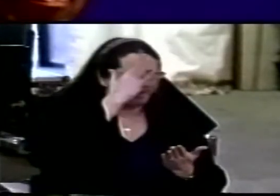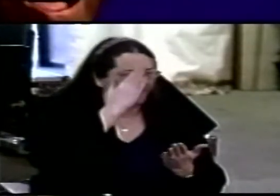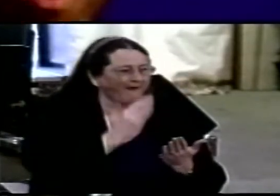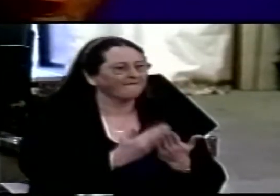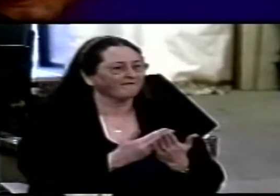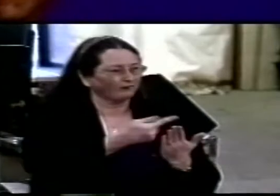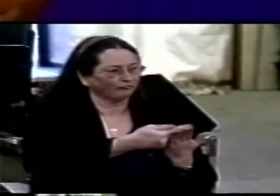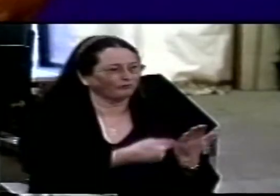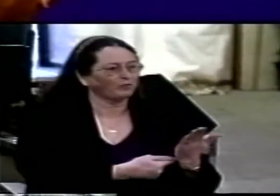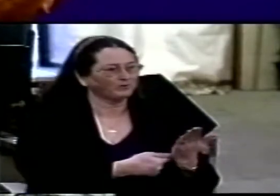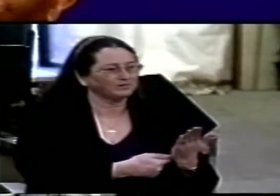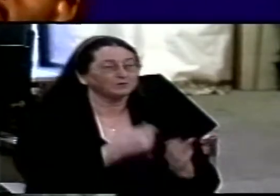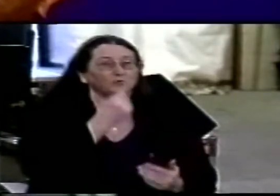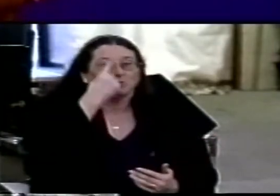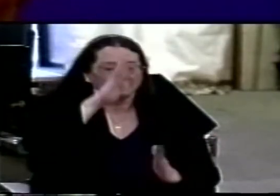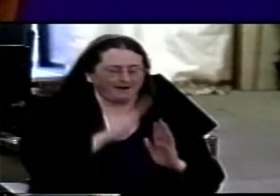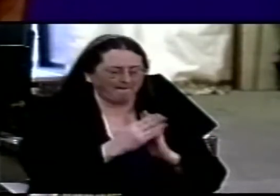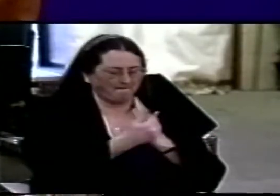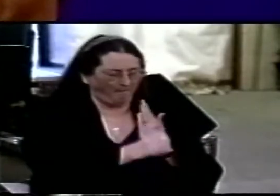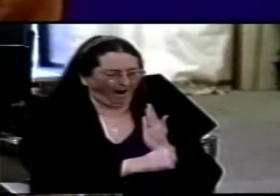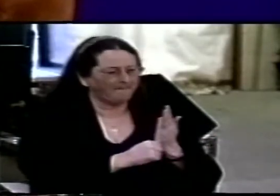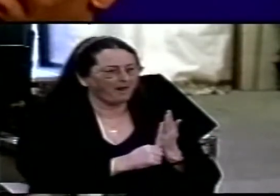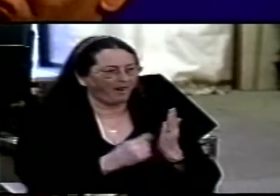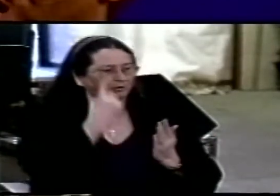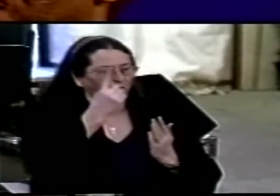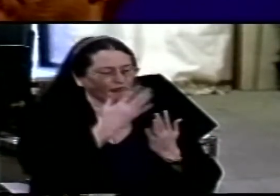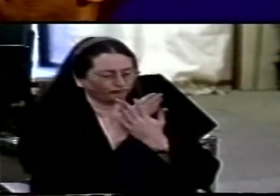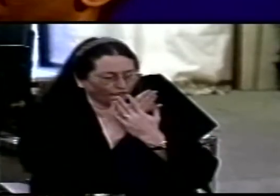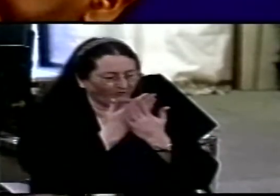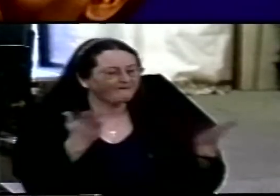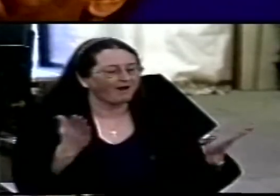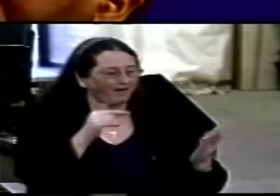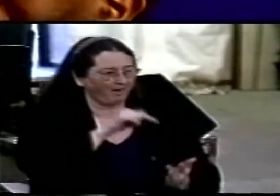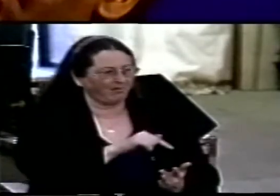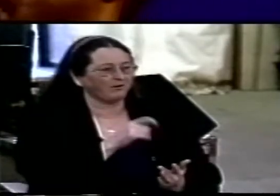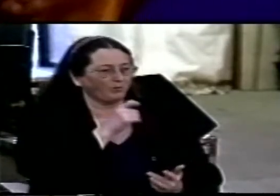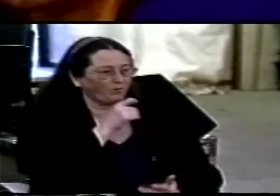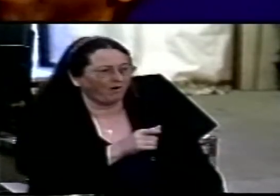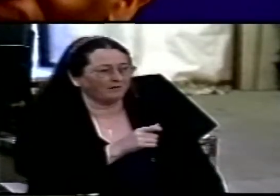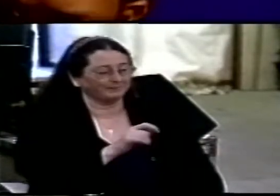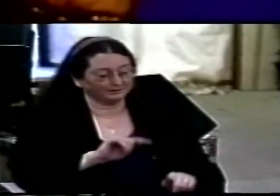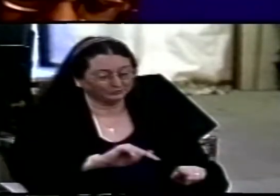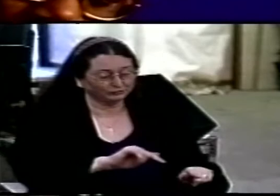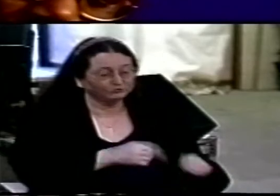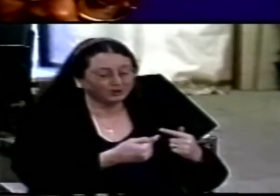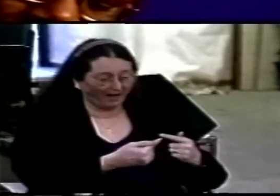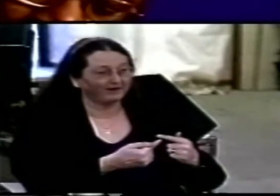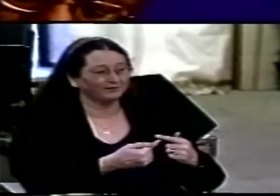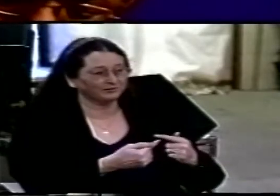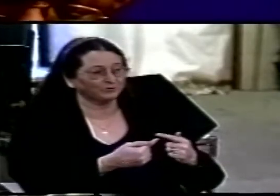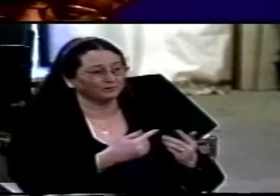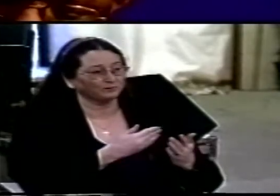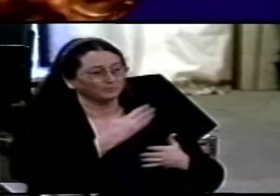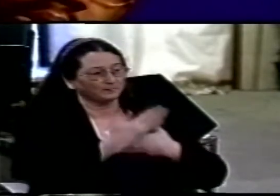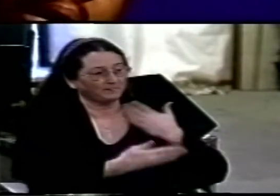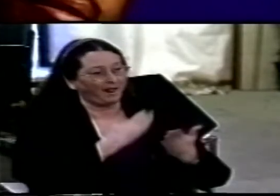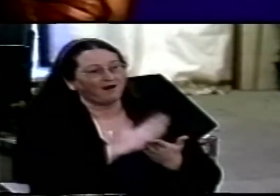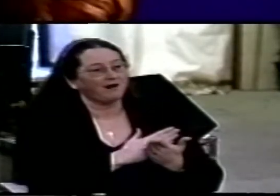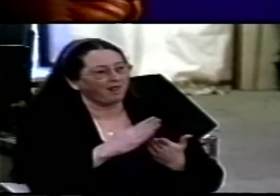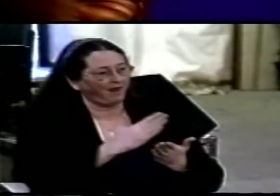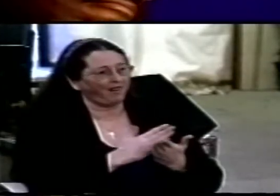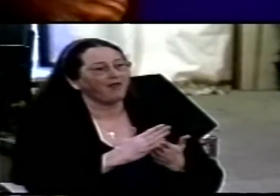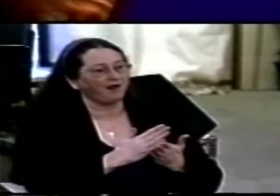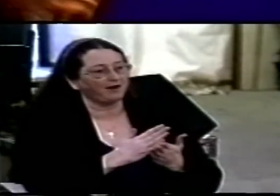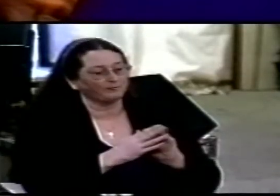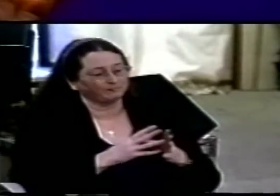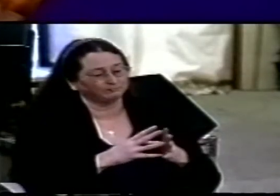that the Bible is God's revealed word for us today, that challenge will intensify. Grant you that.